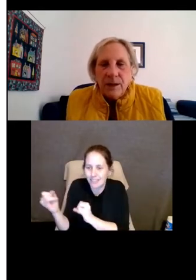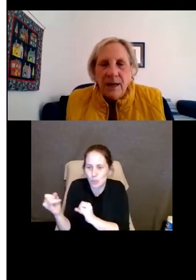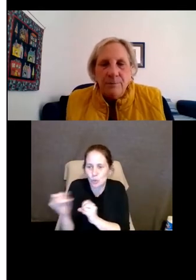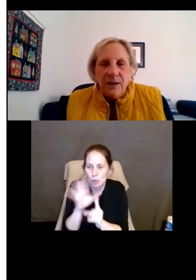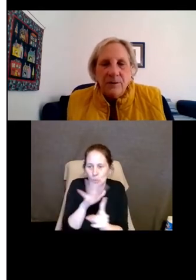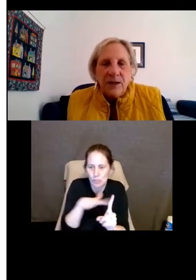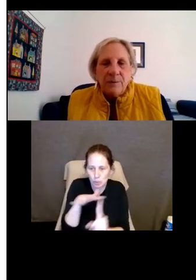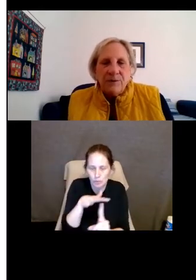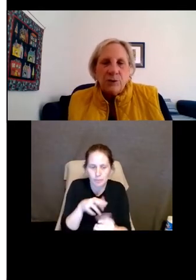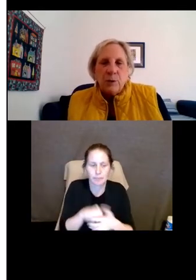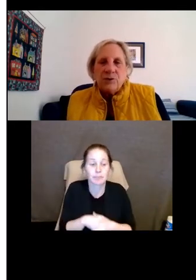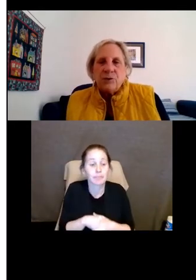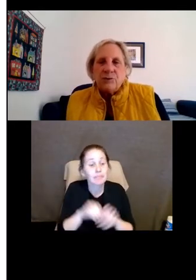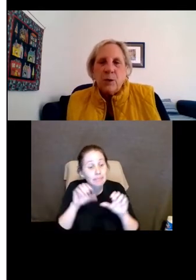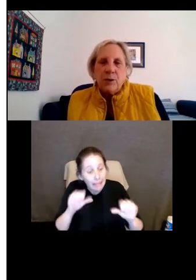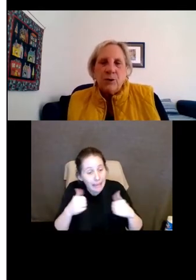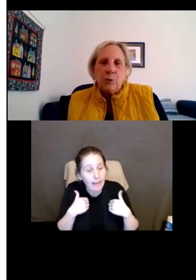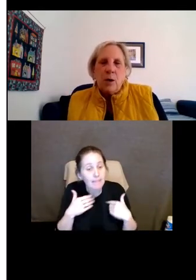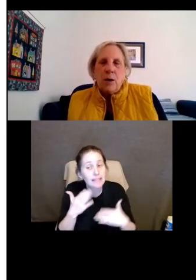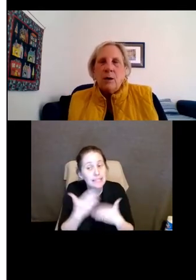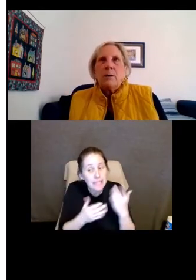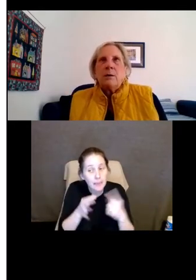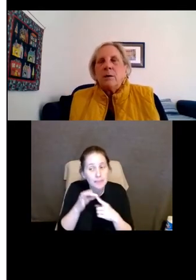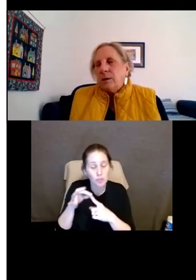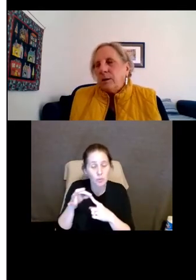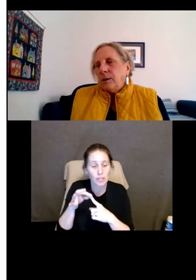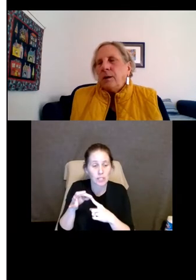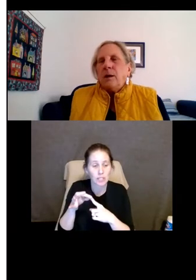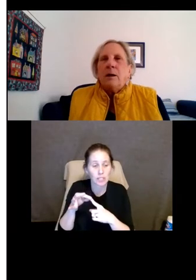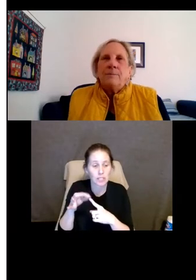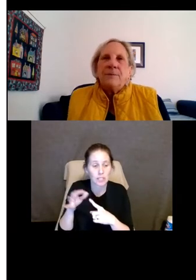There can be some situations where you are